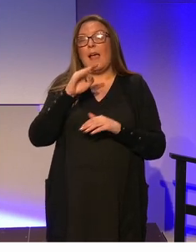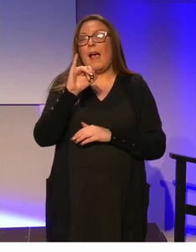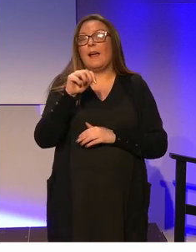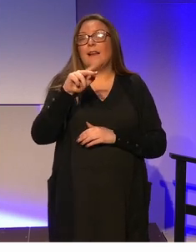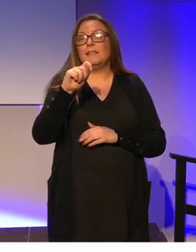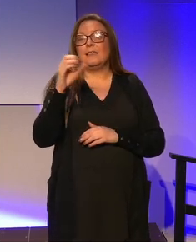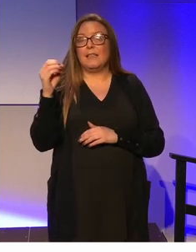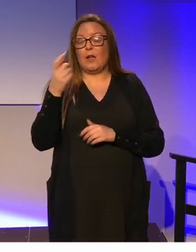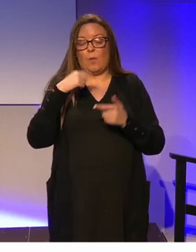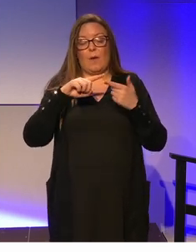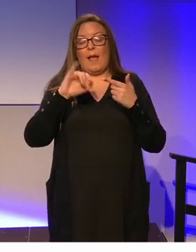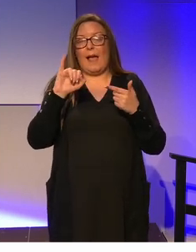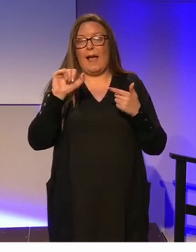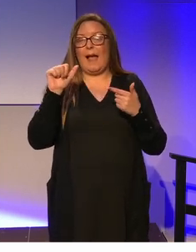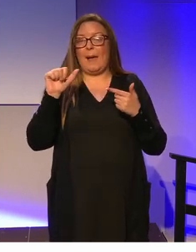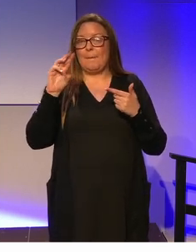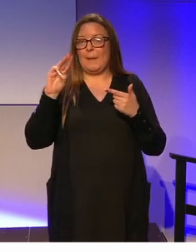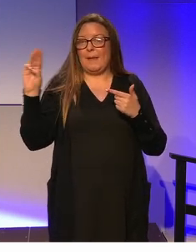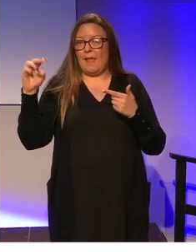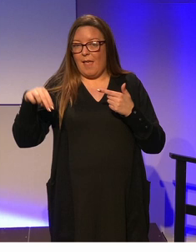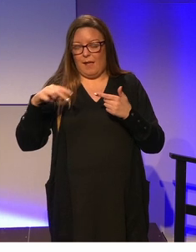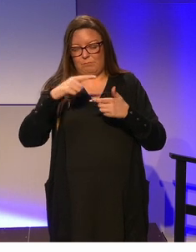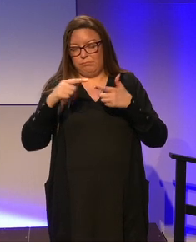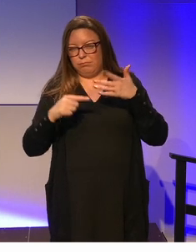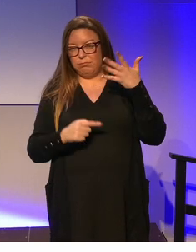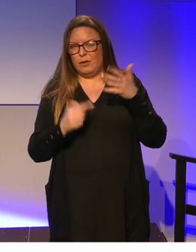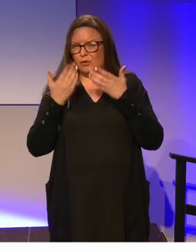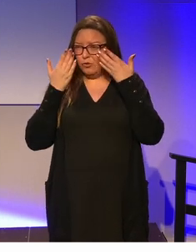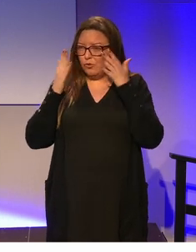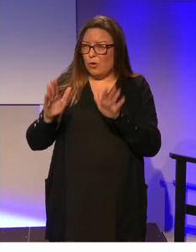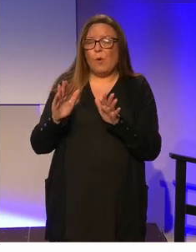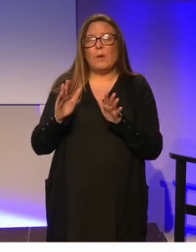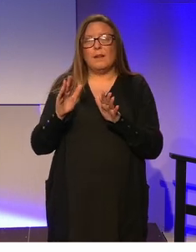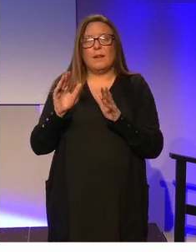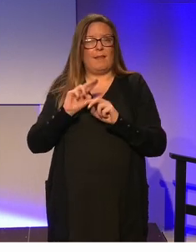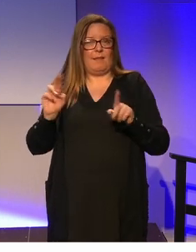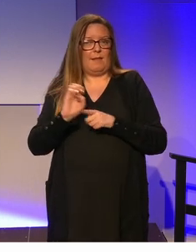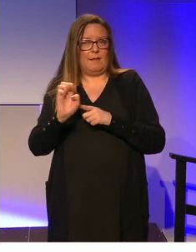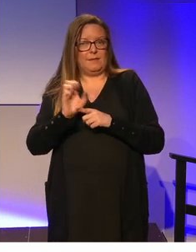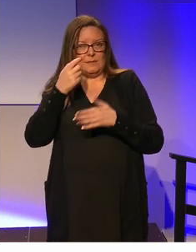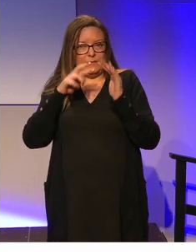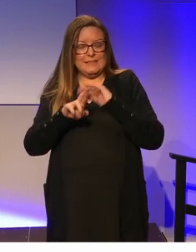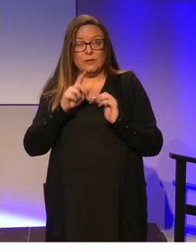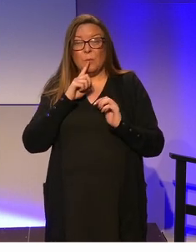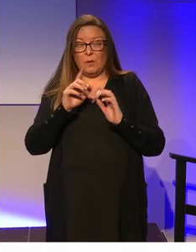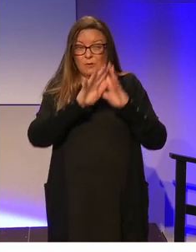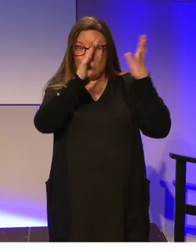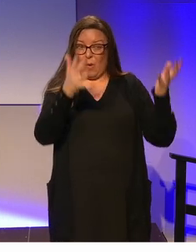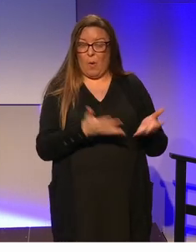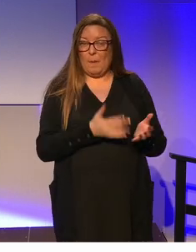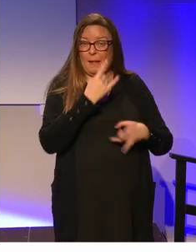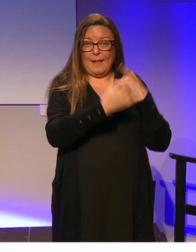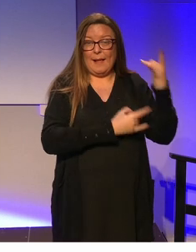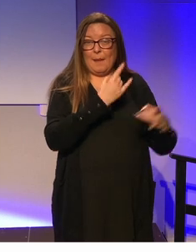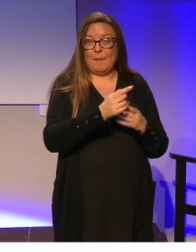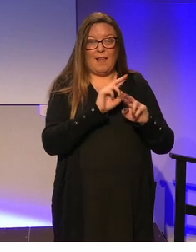CPSMA and the IPPN highlighting again the teacher shortages and we and this actually is a global phenomenon it's not